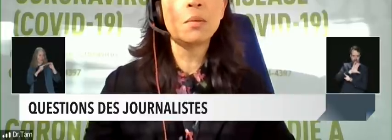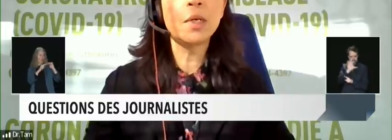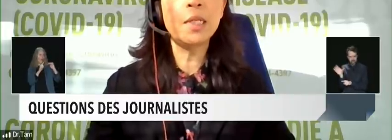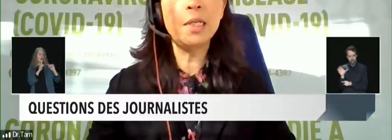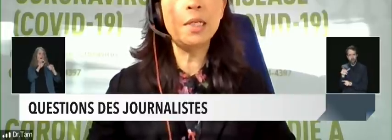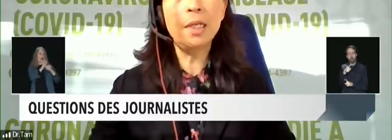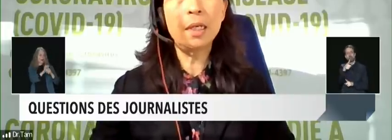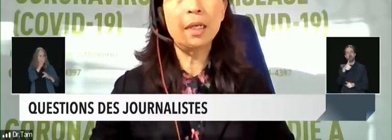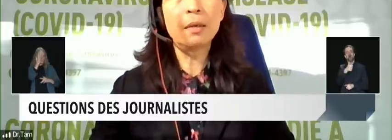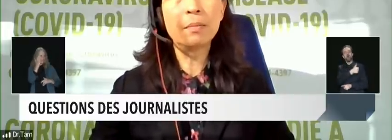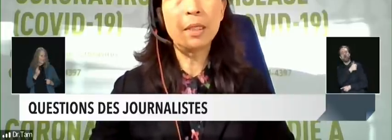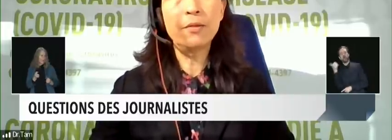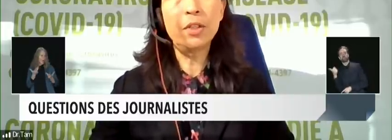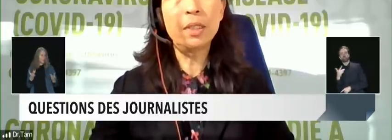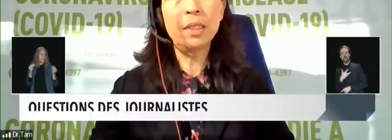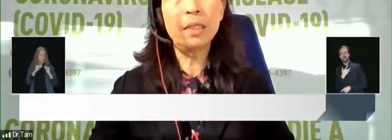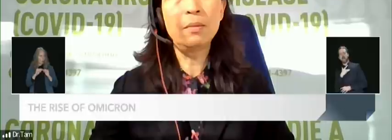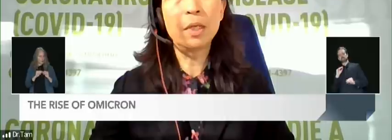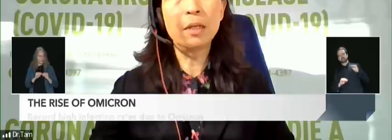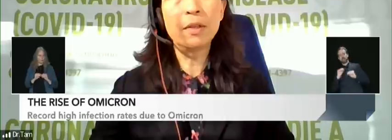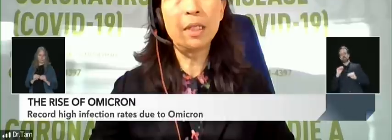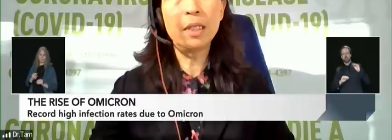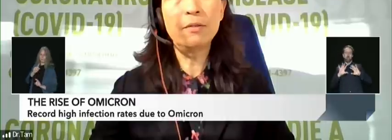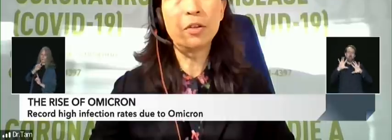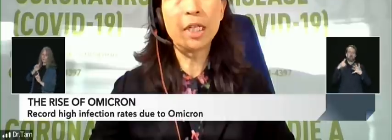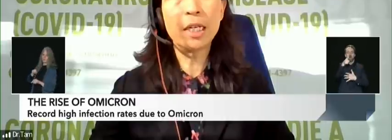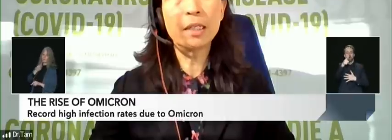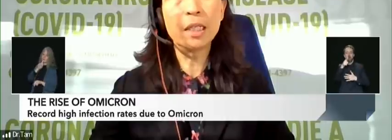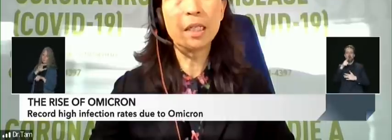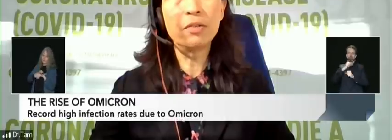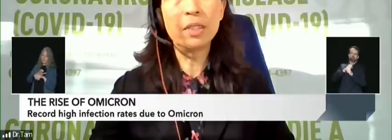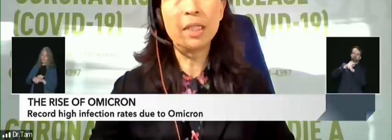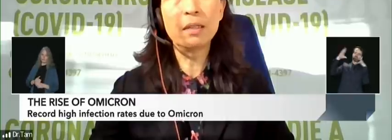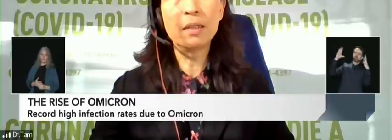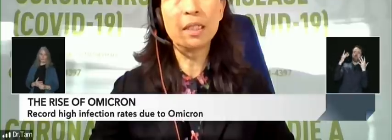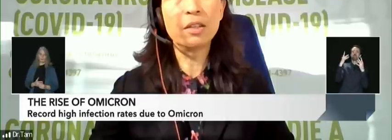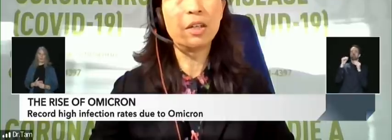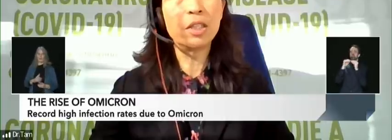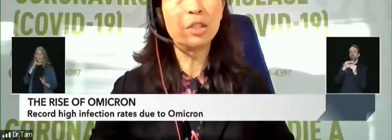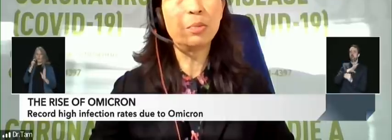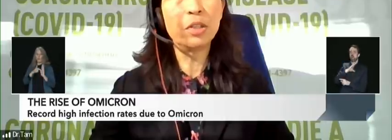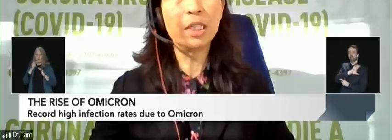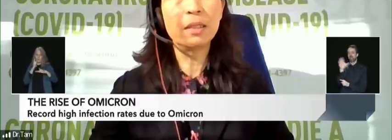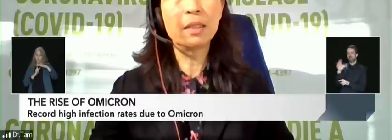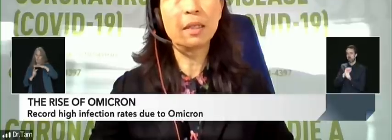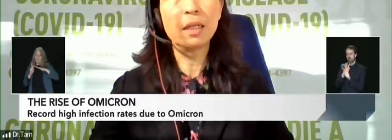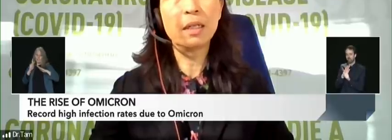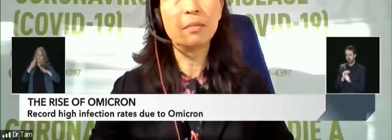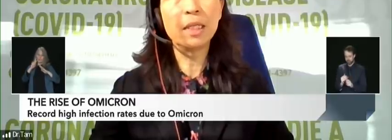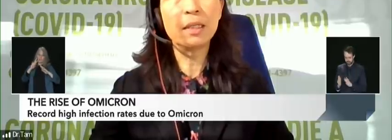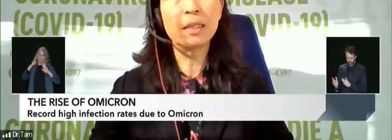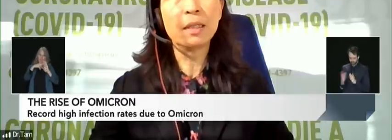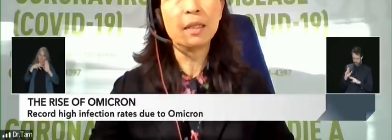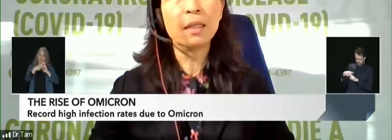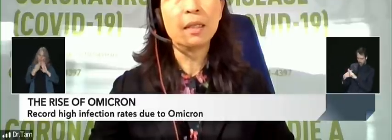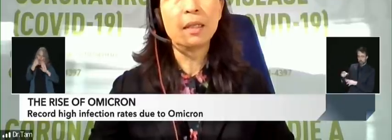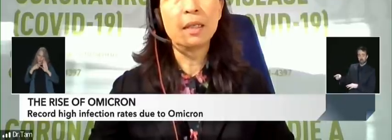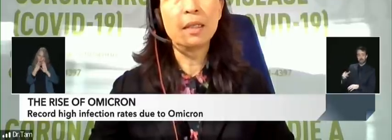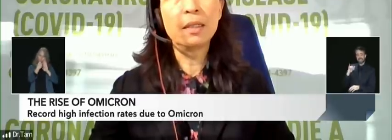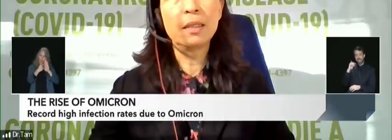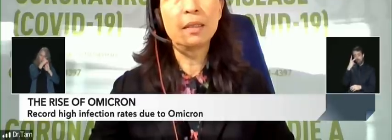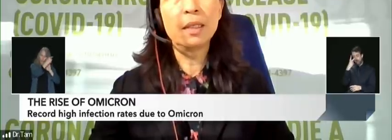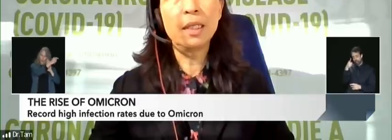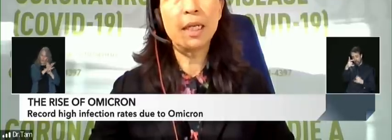well I think if you see one of the forecast curves you see those little orange points it's